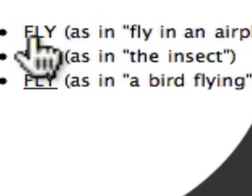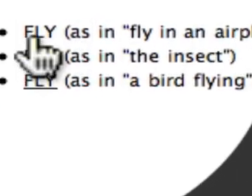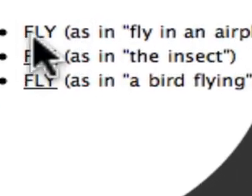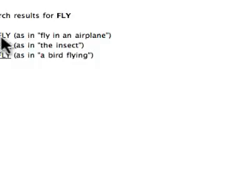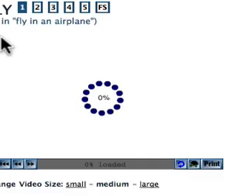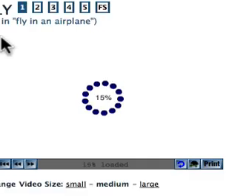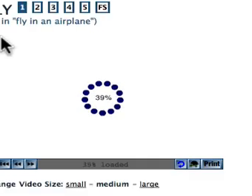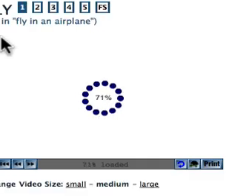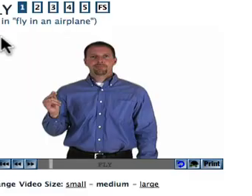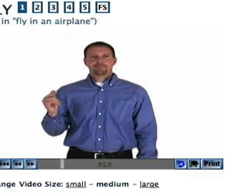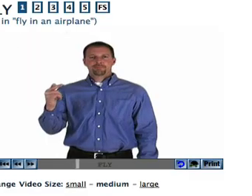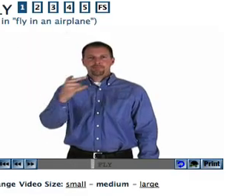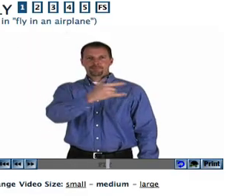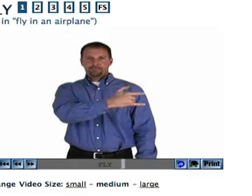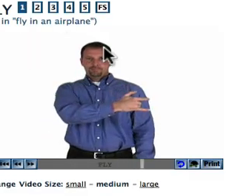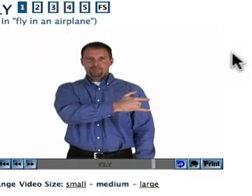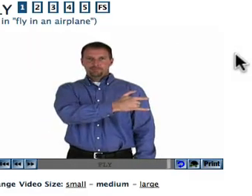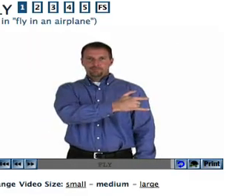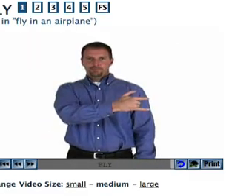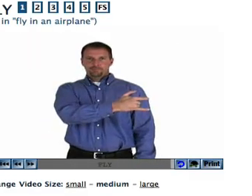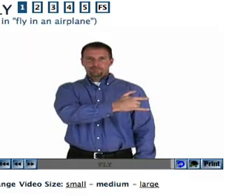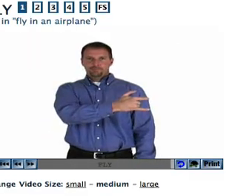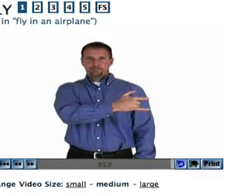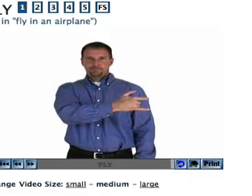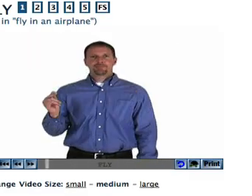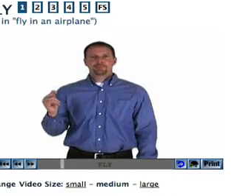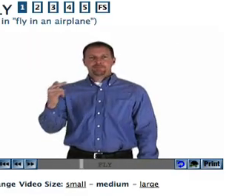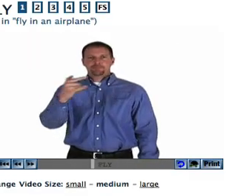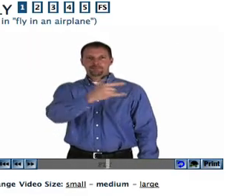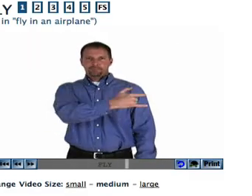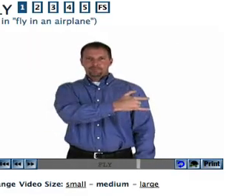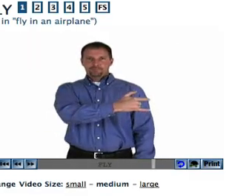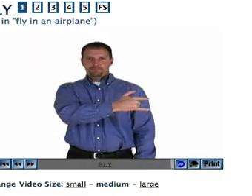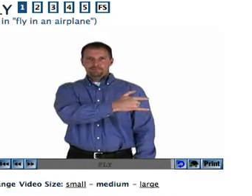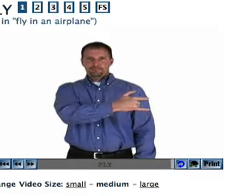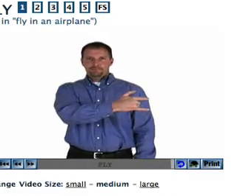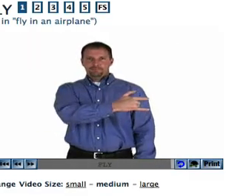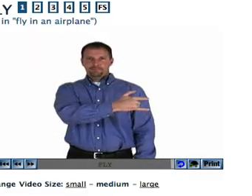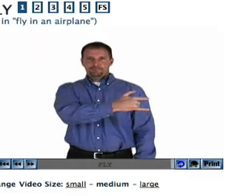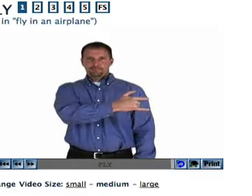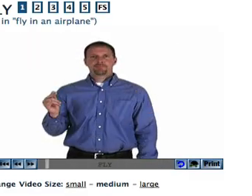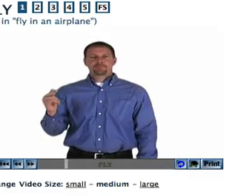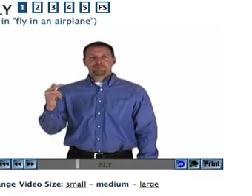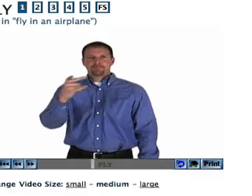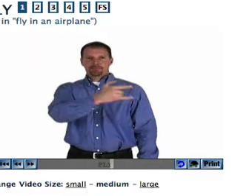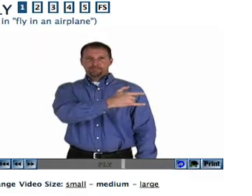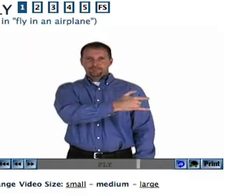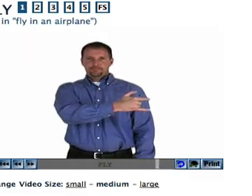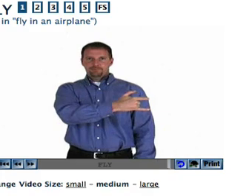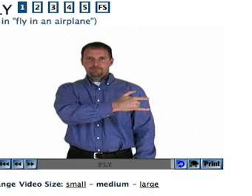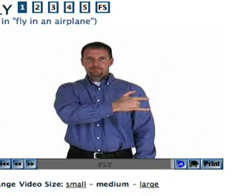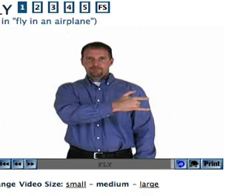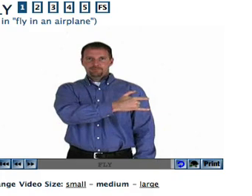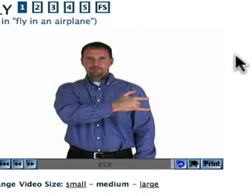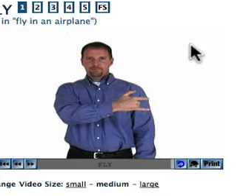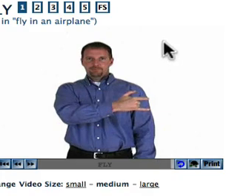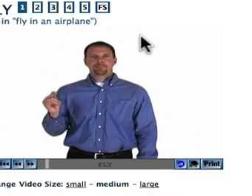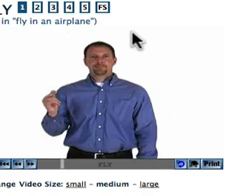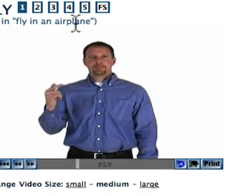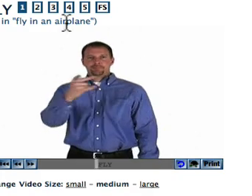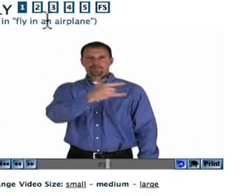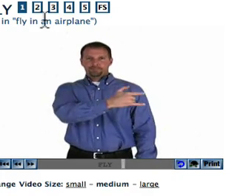I'll click on that, and you can see the resulting sign. Now, this sign actually happens to have multiple variations.